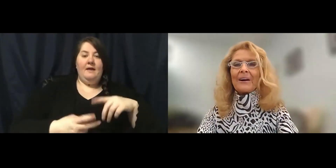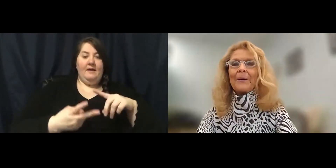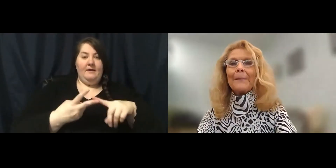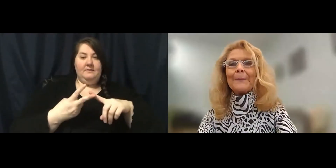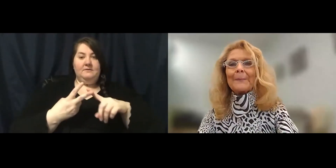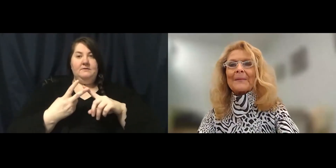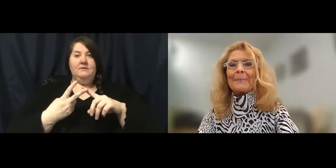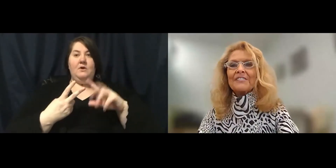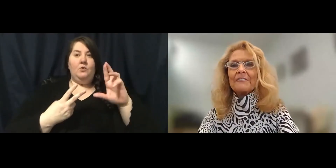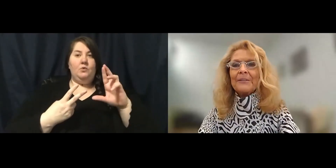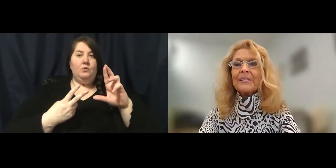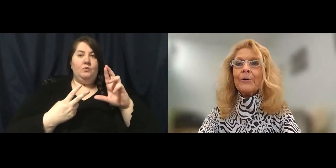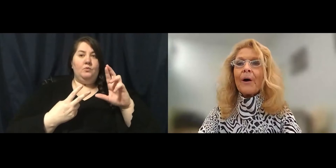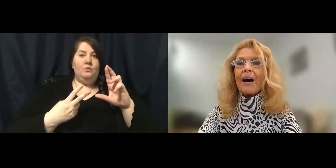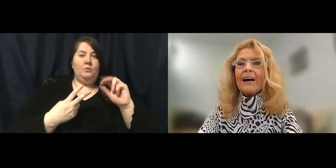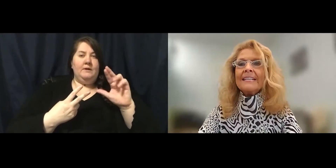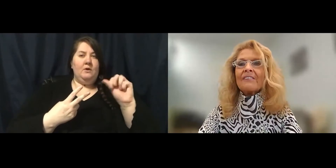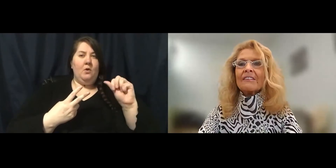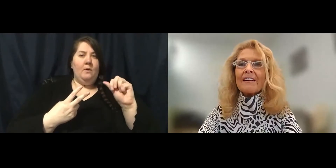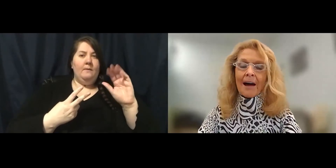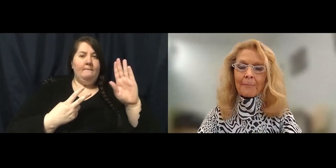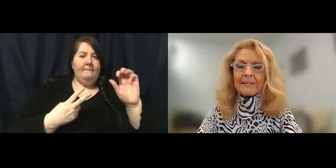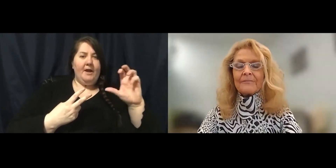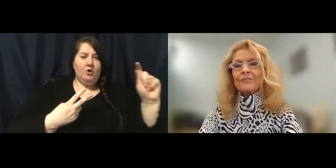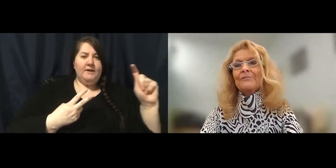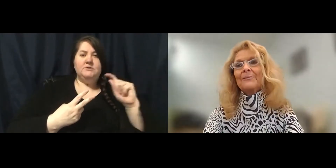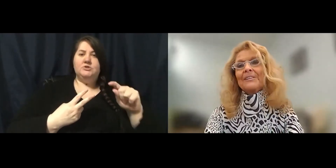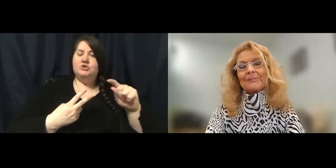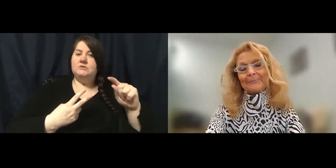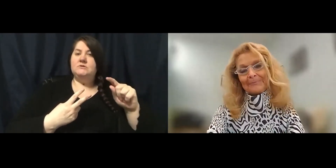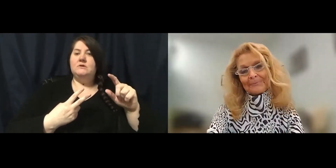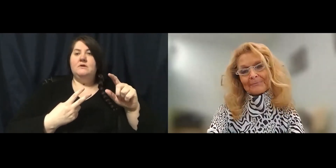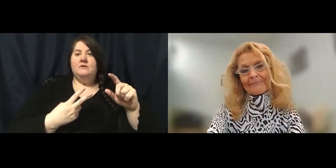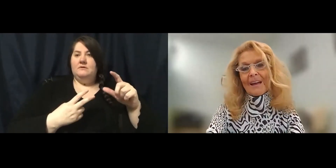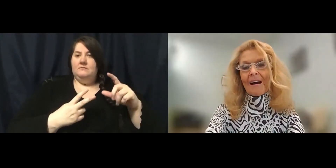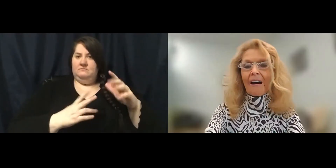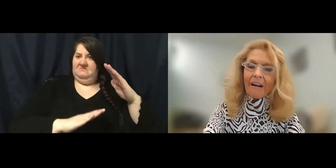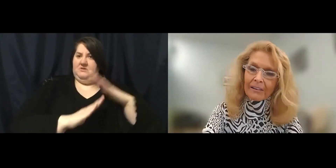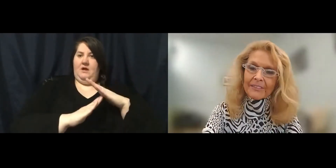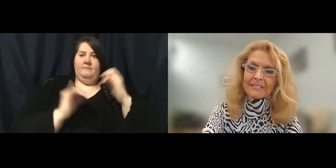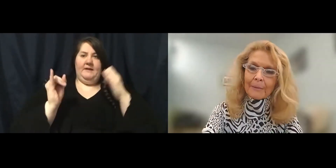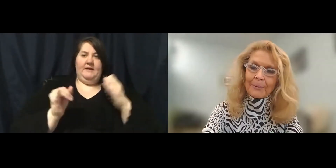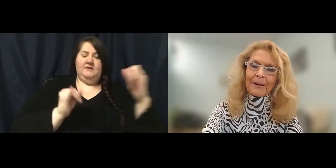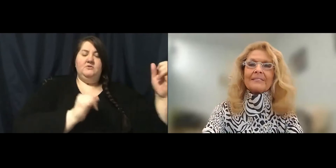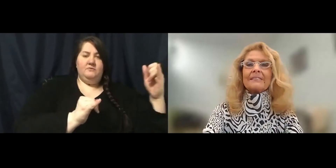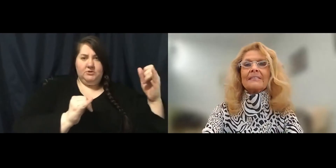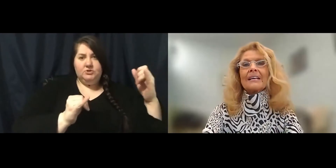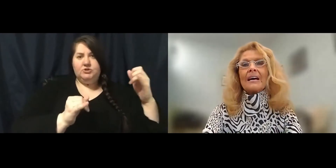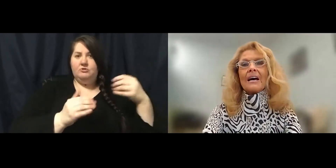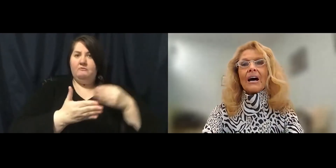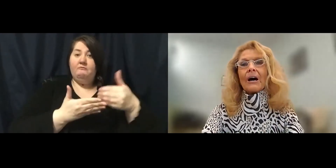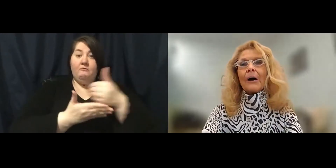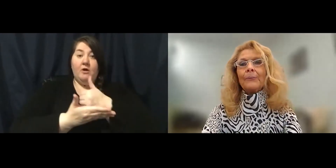AOM, Ambassador of Mentoring, who is our top individual fundraiser. All of these top prizes